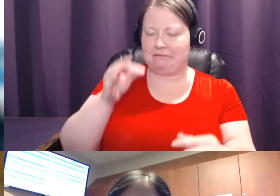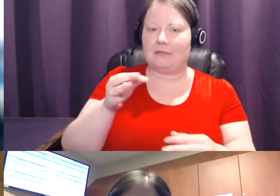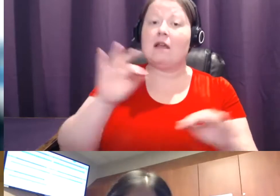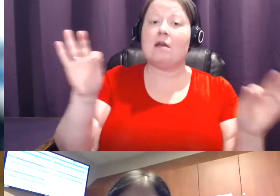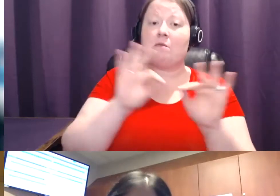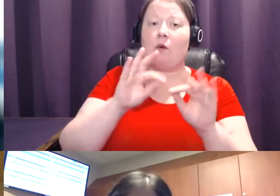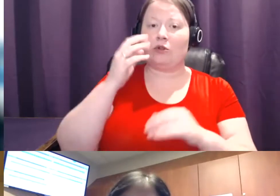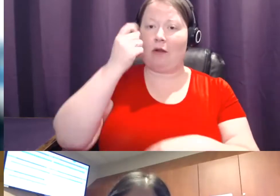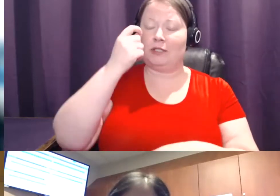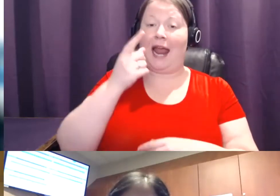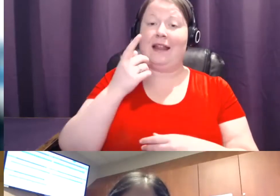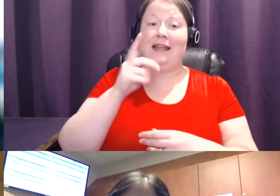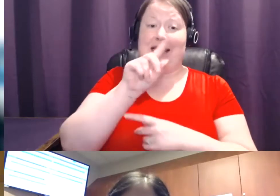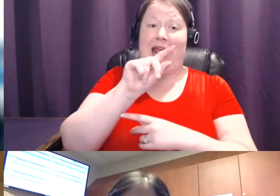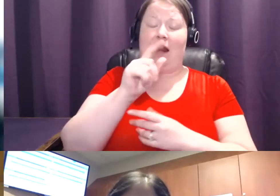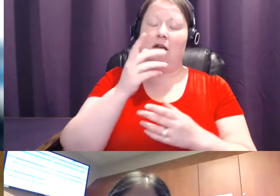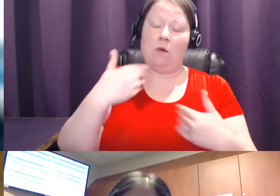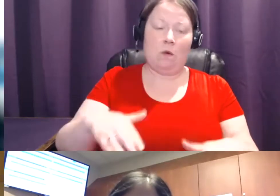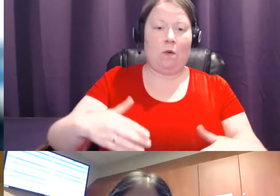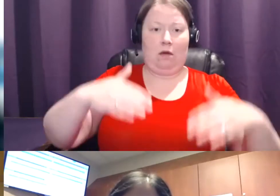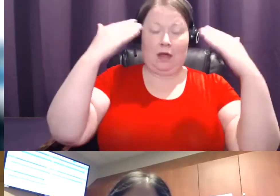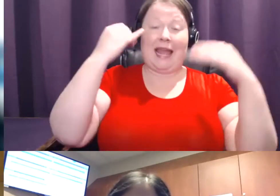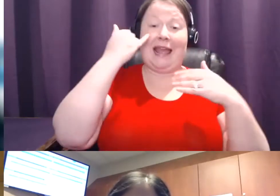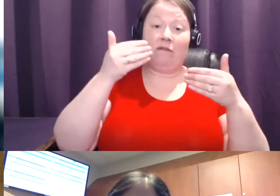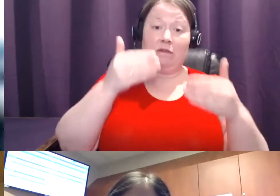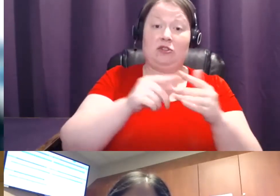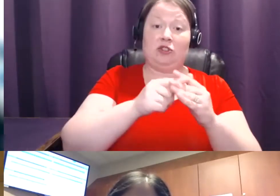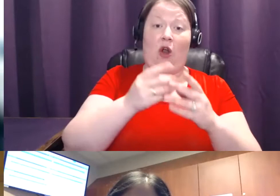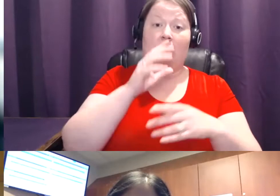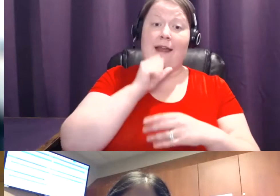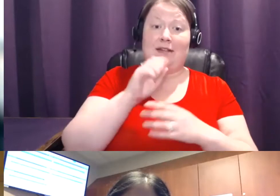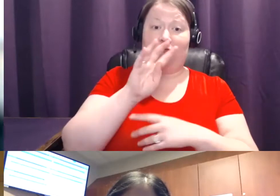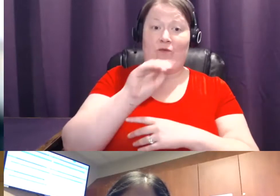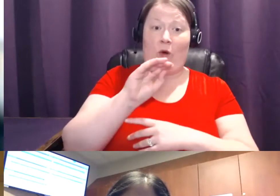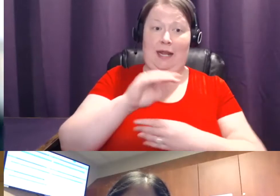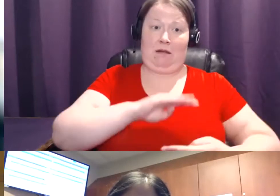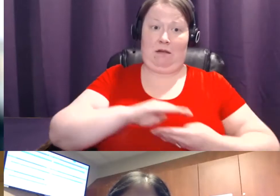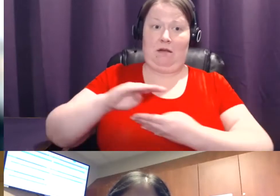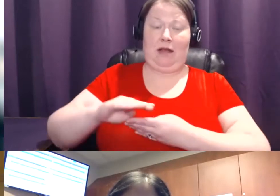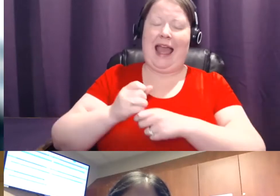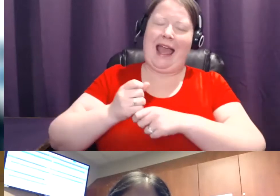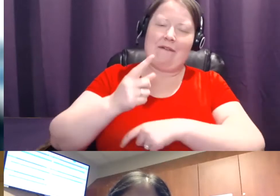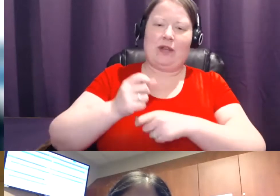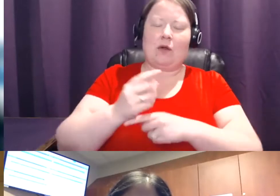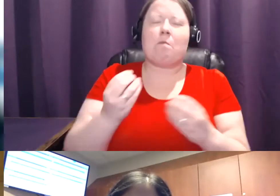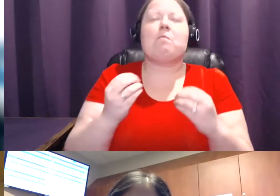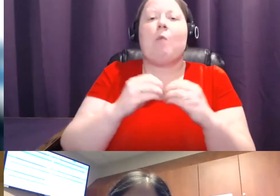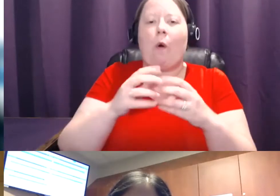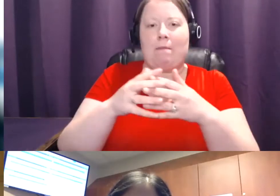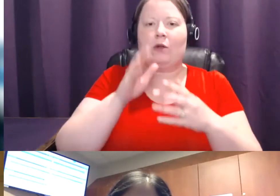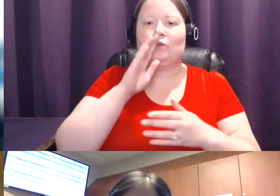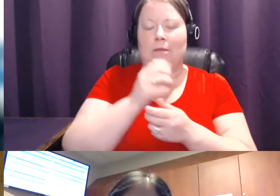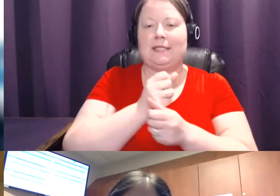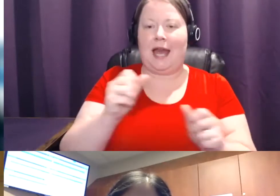overwhelming that if you start mammography at the age of 40 every year, more American women will be saved. And there are many